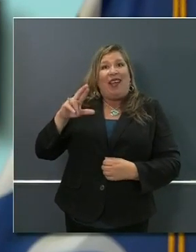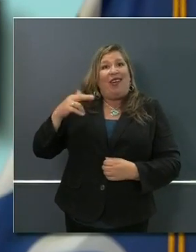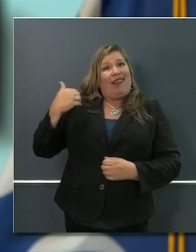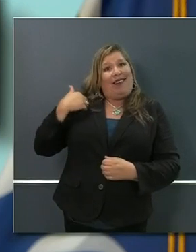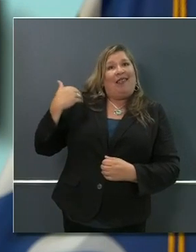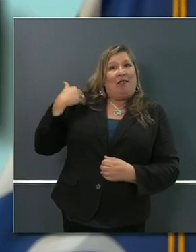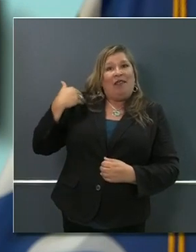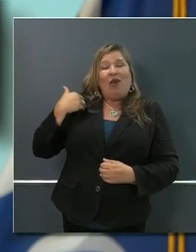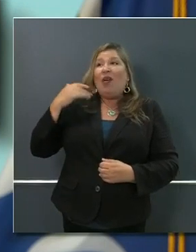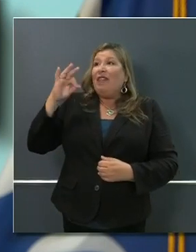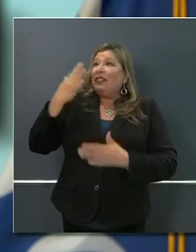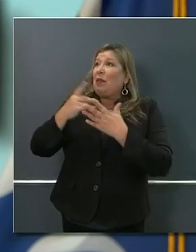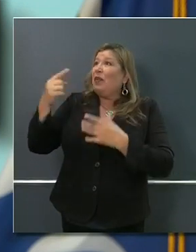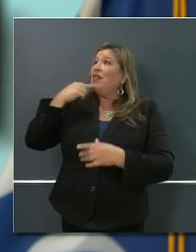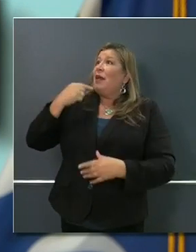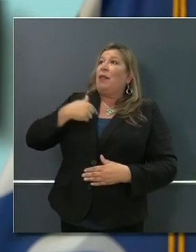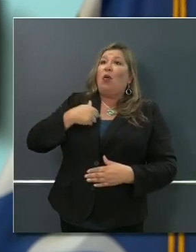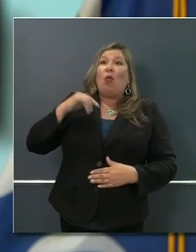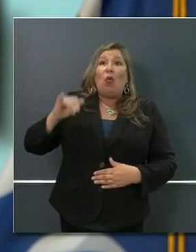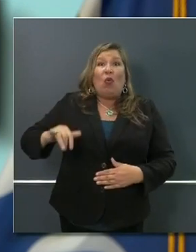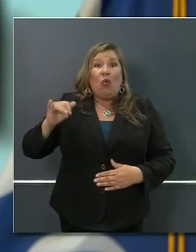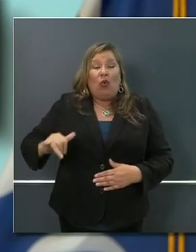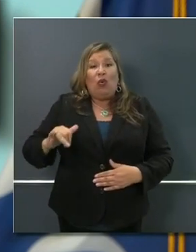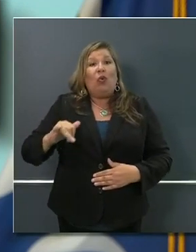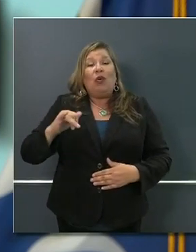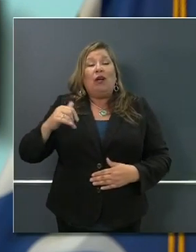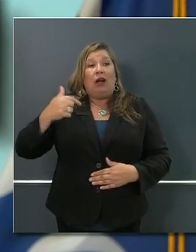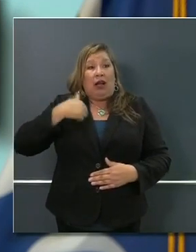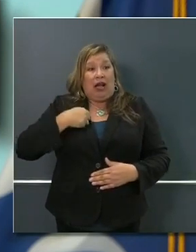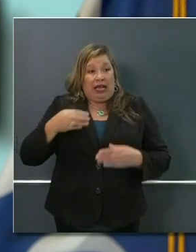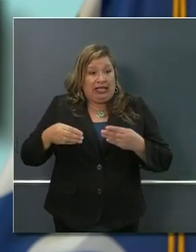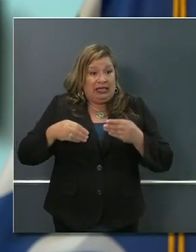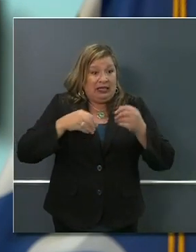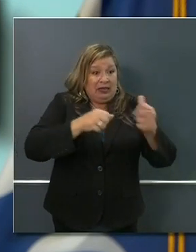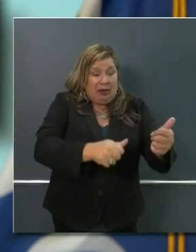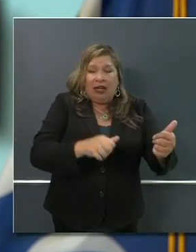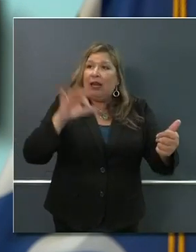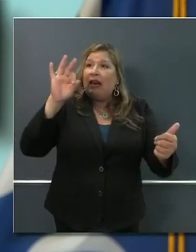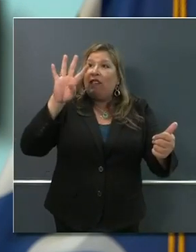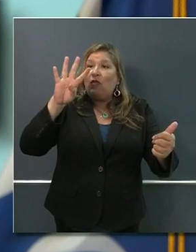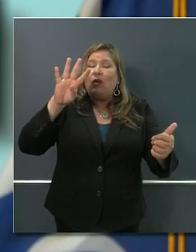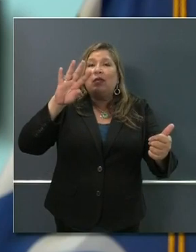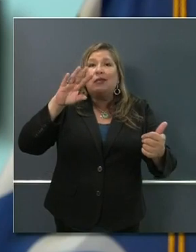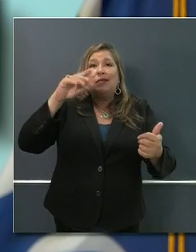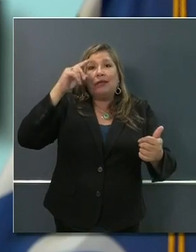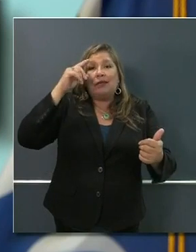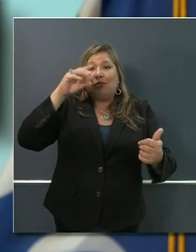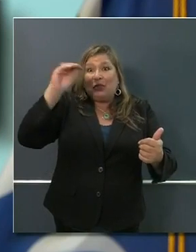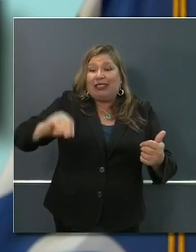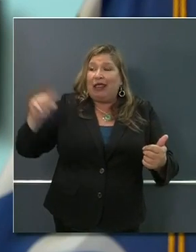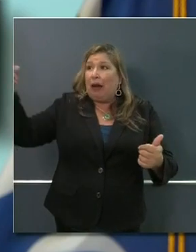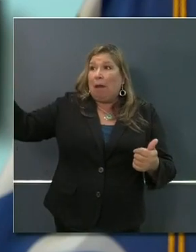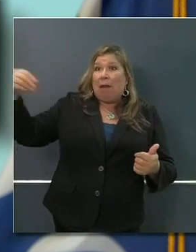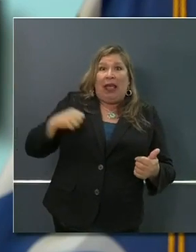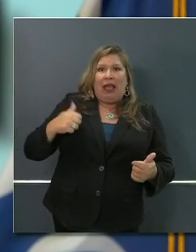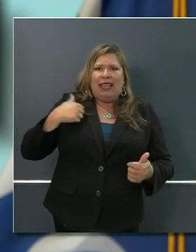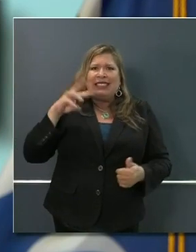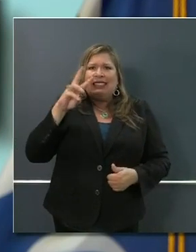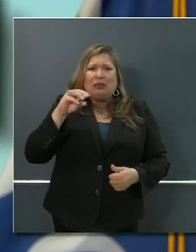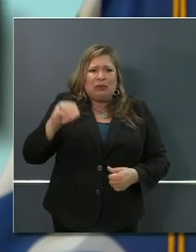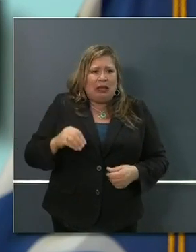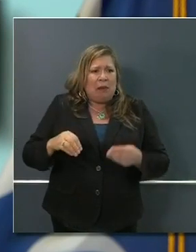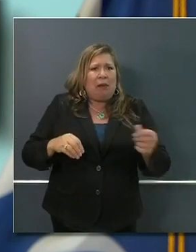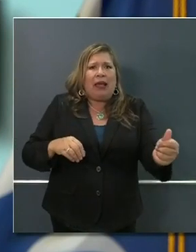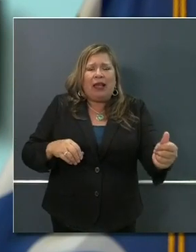a program costing about six cents for every dollar spent, particularly as a local official, that would get 100%